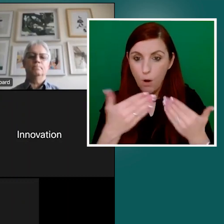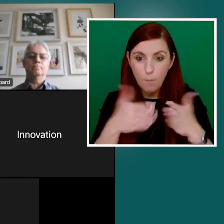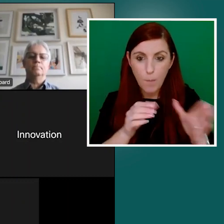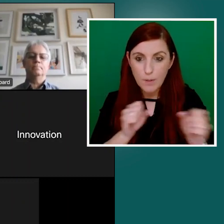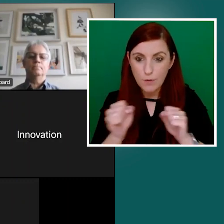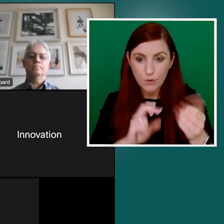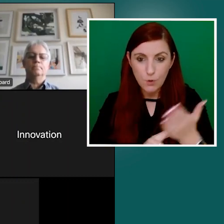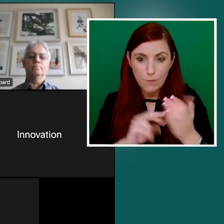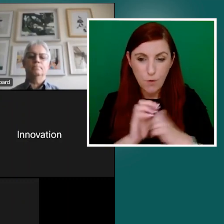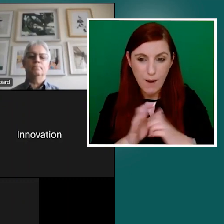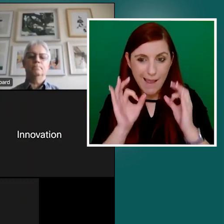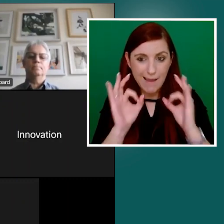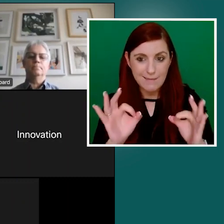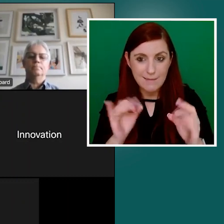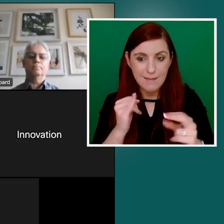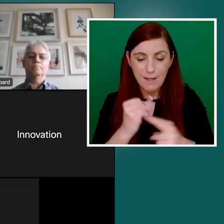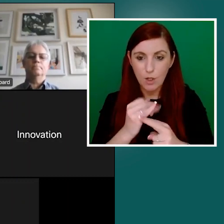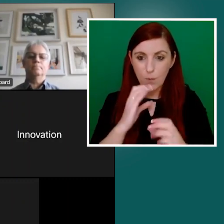one Donald J. Trump.